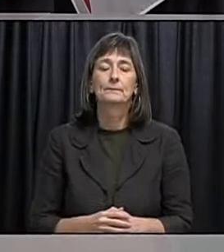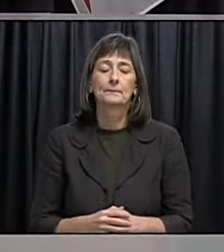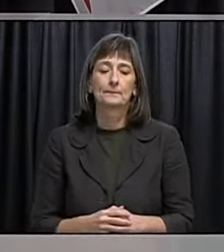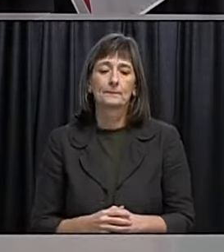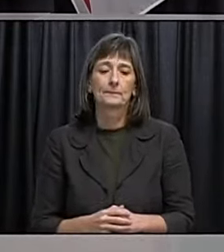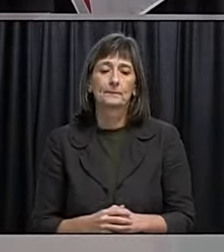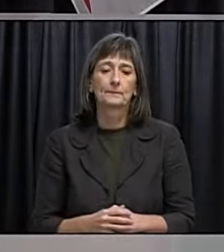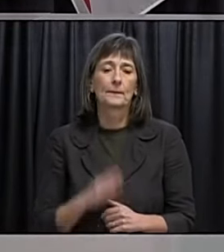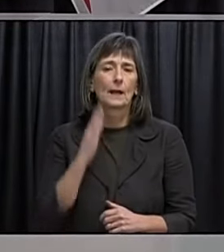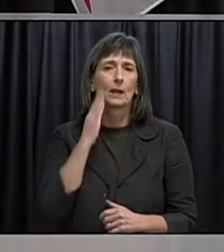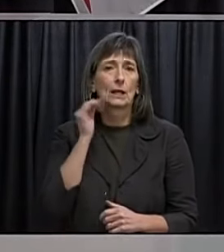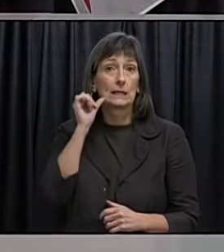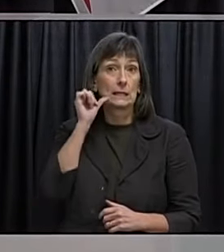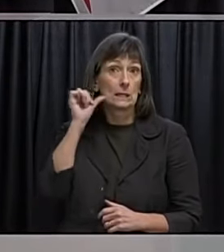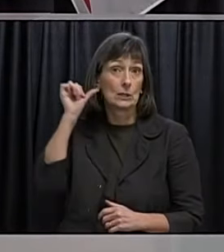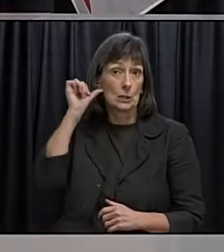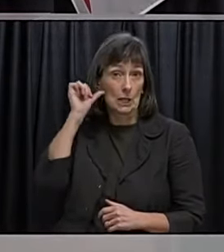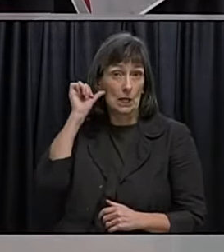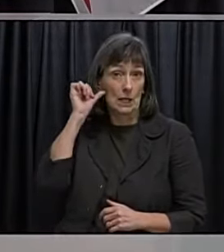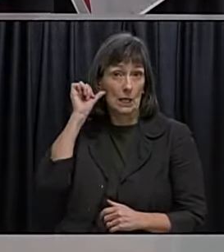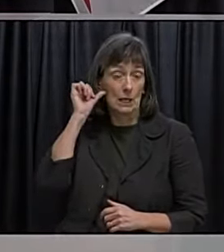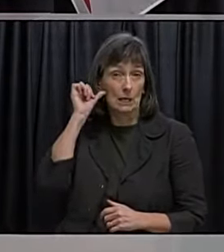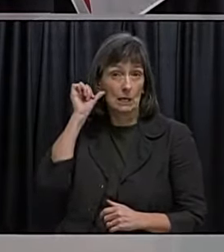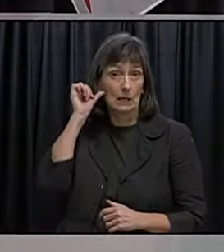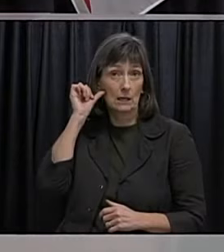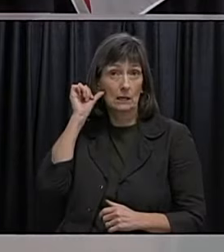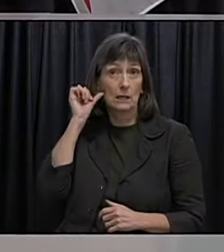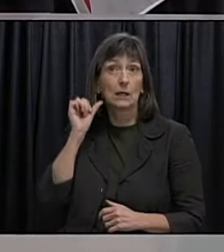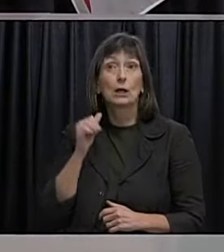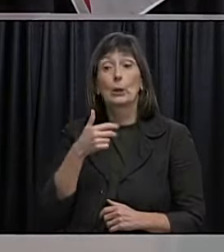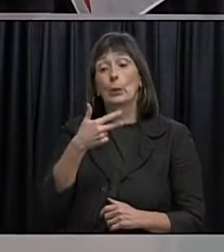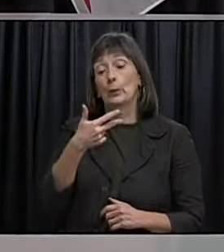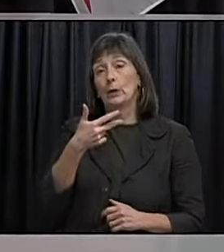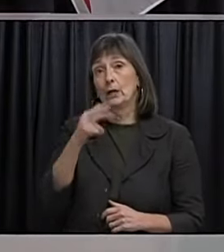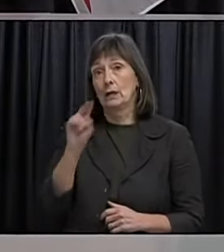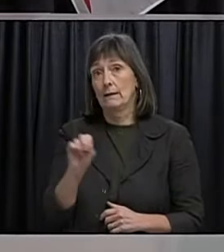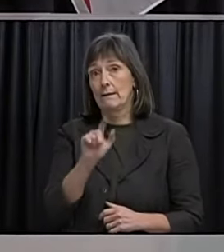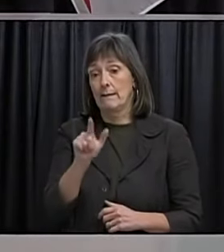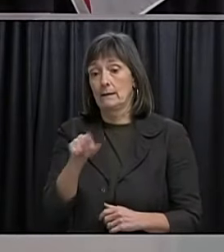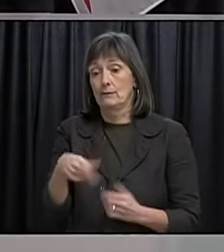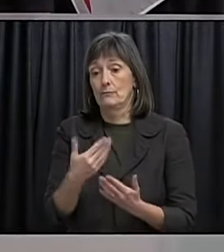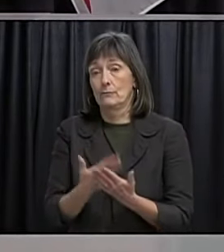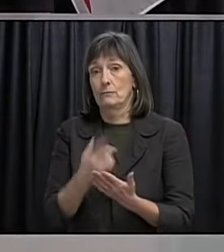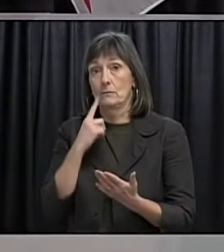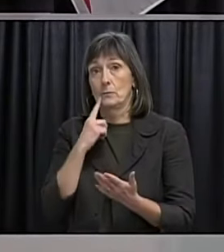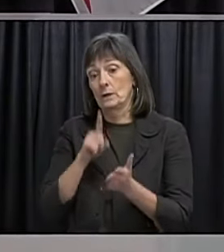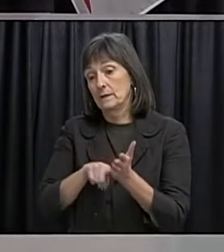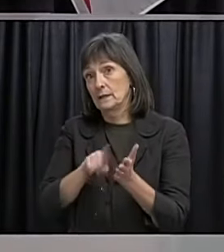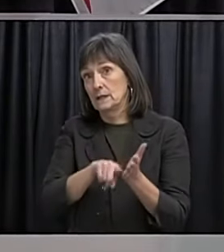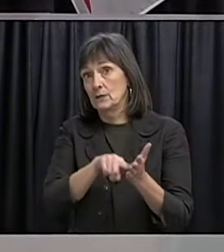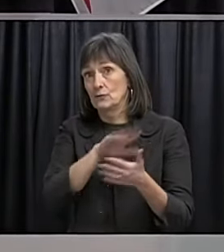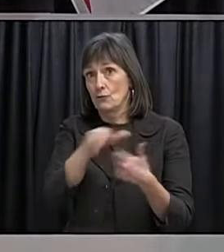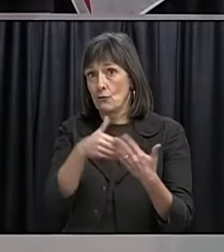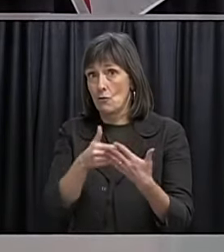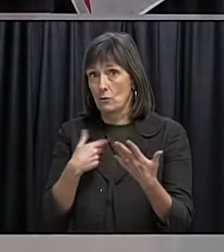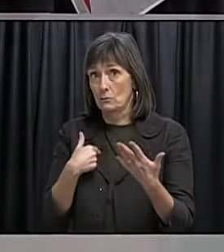Yes. Thank you. I know yesterday. three cases announced. Were all under investigation. I'm wondering. there's an update. that.